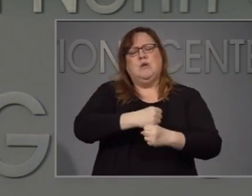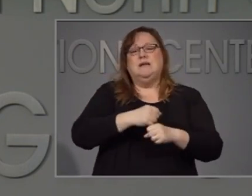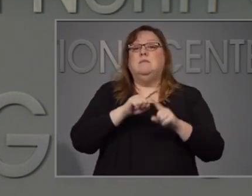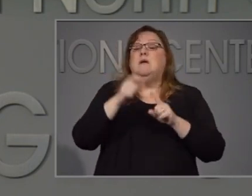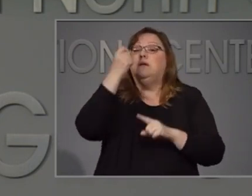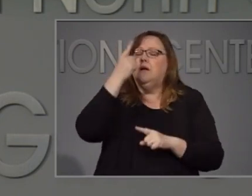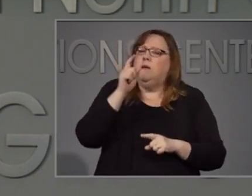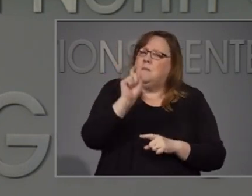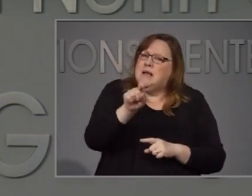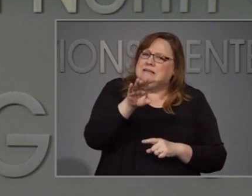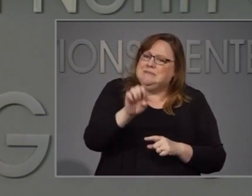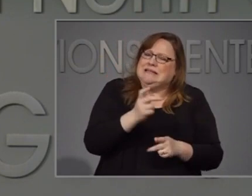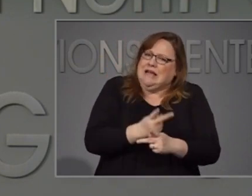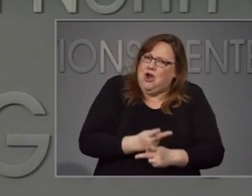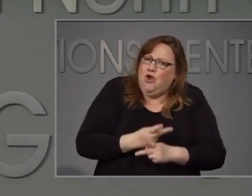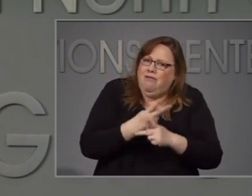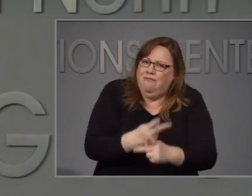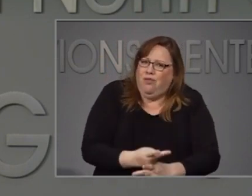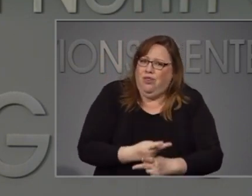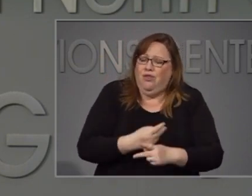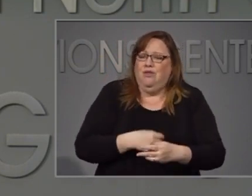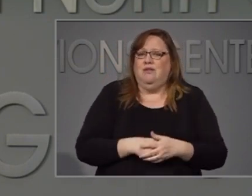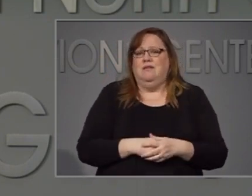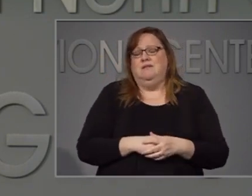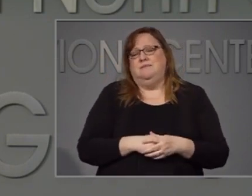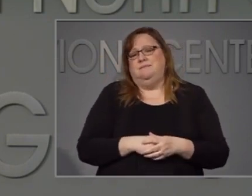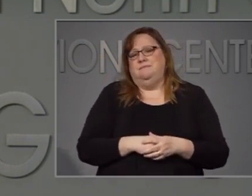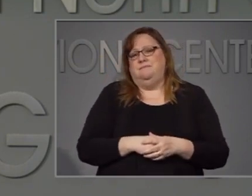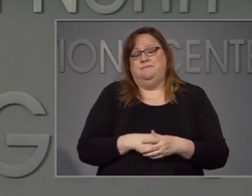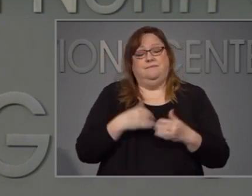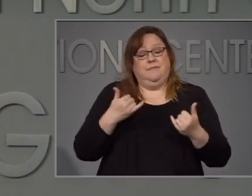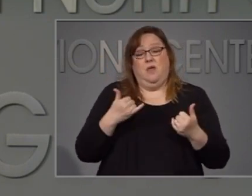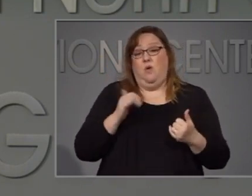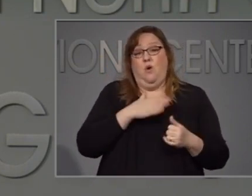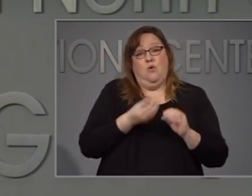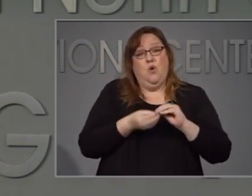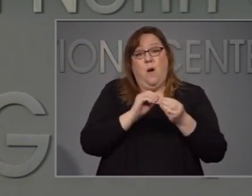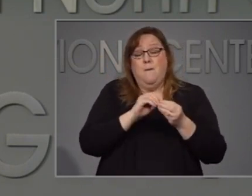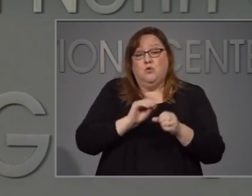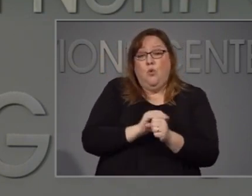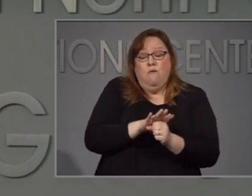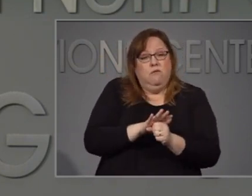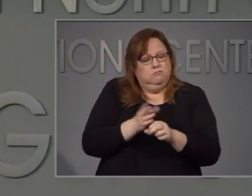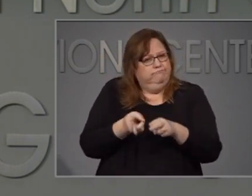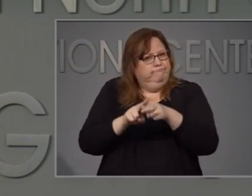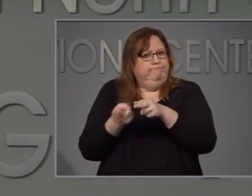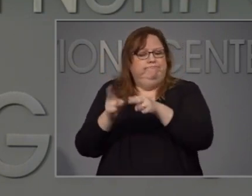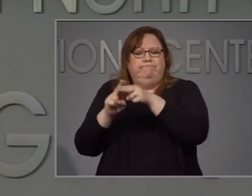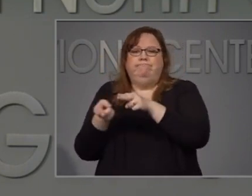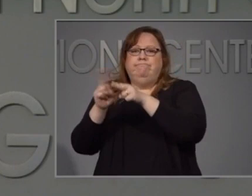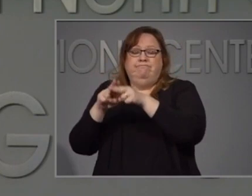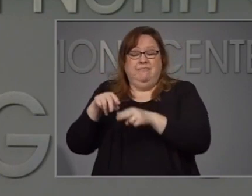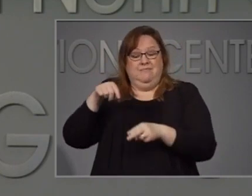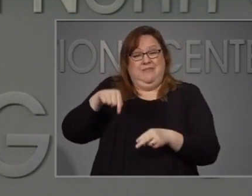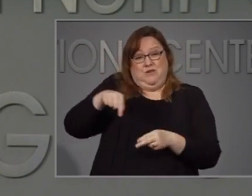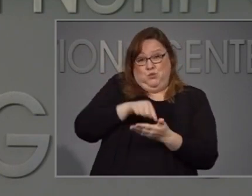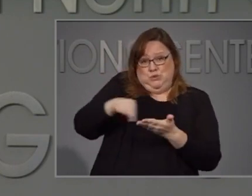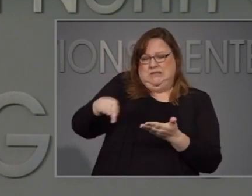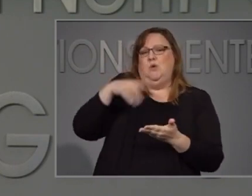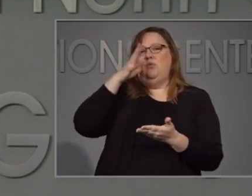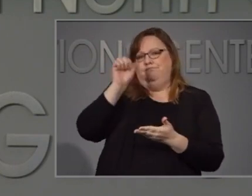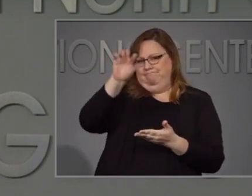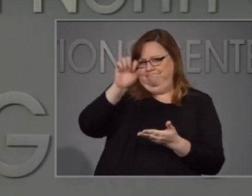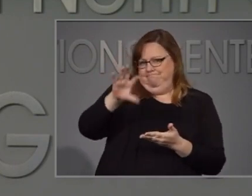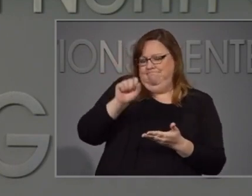face greater numbers. I'll be talking about that more this week, about some things that we need to do to